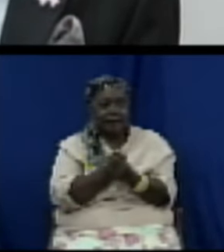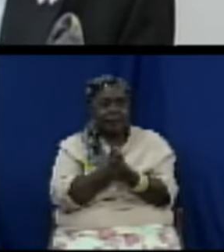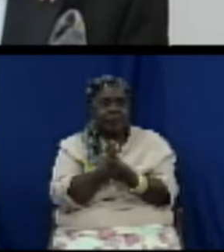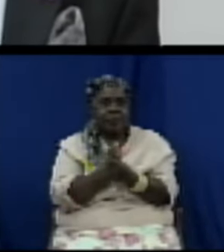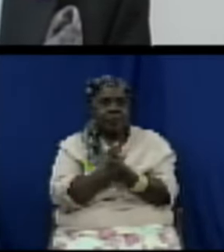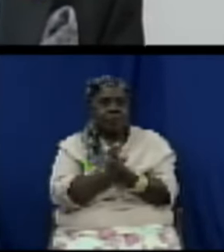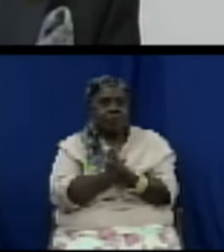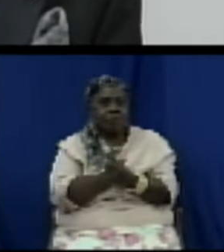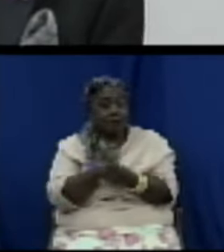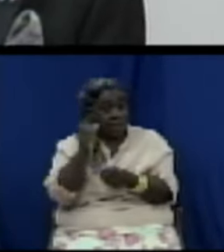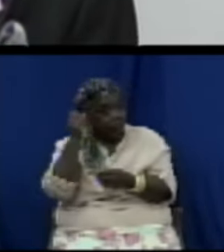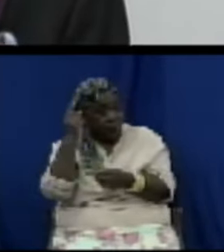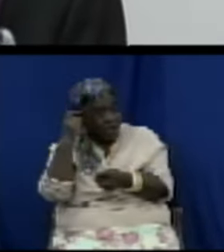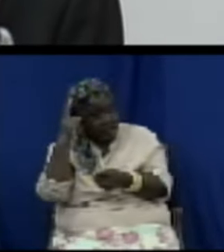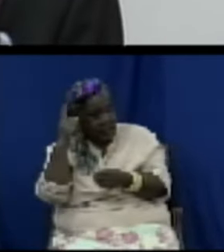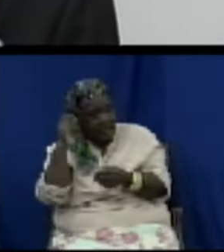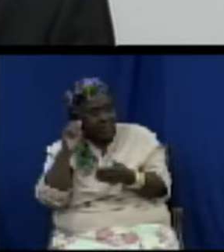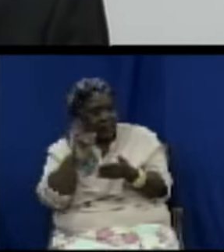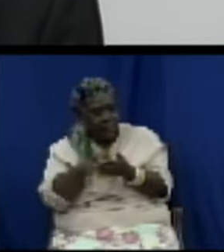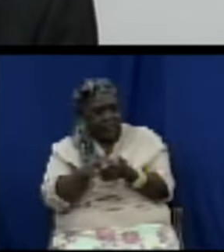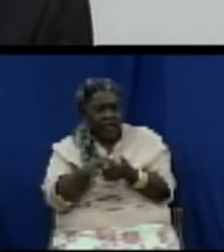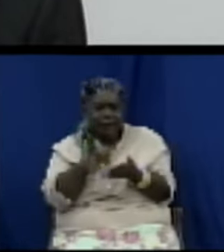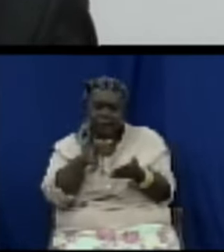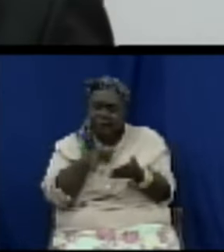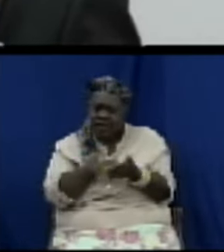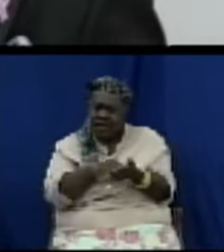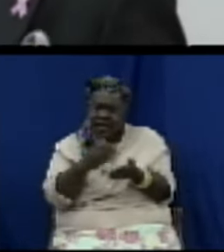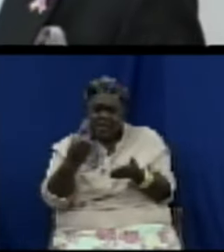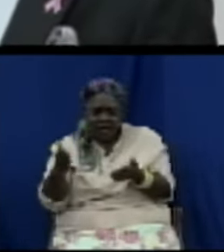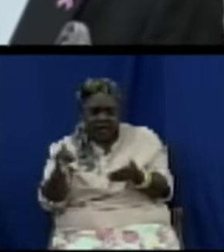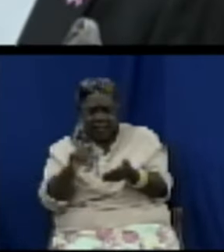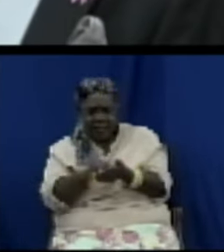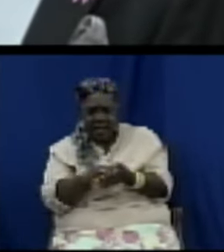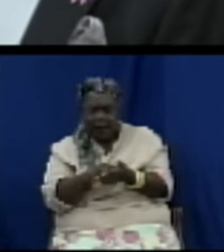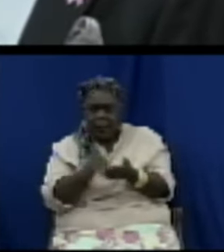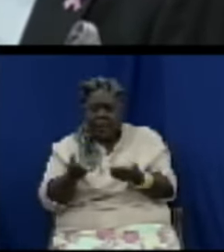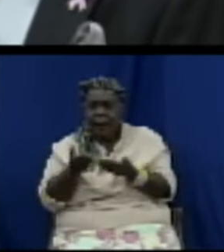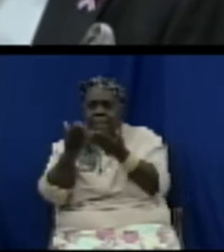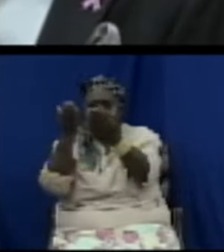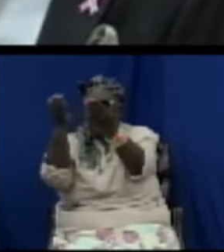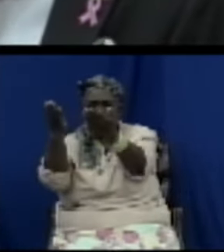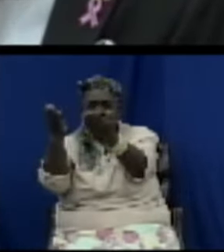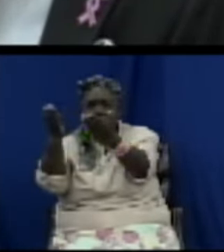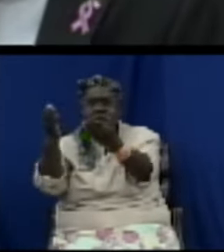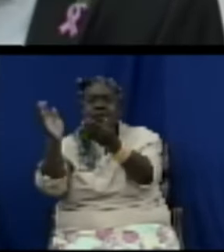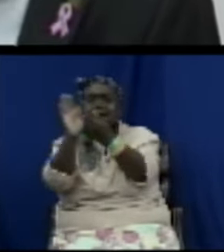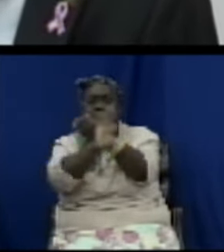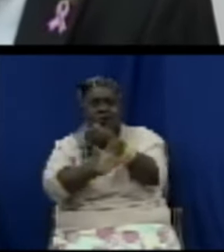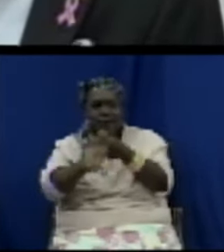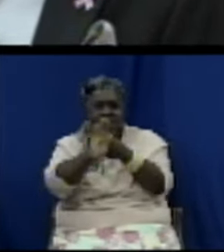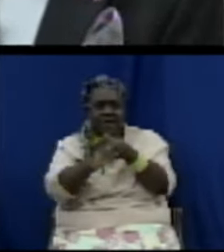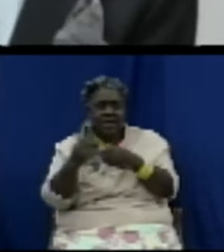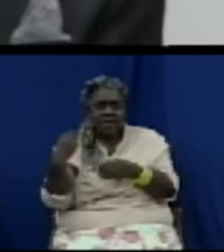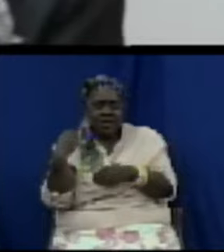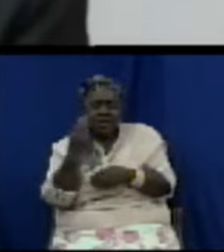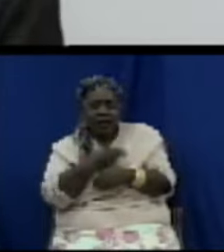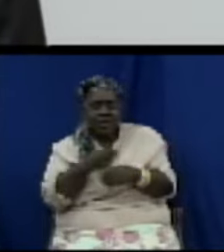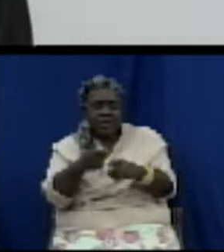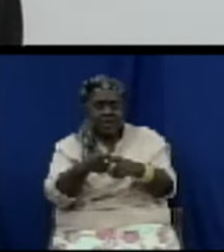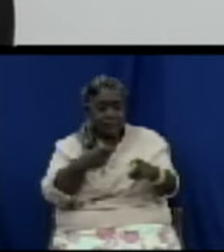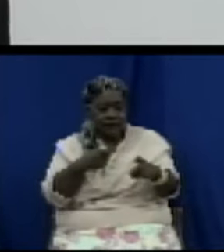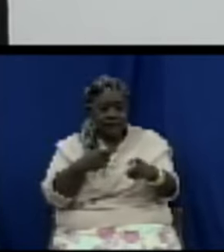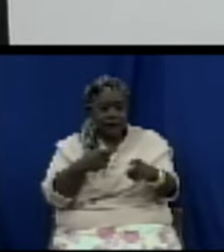you understand so these are practices they sound simple everyday simple things but the